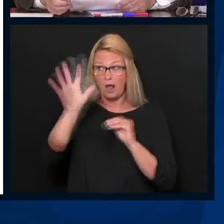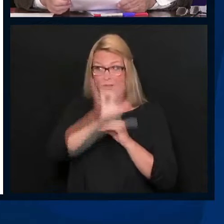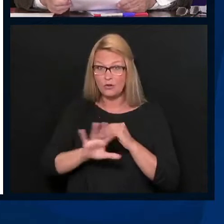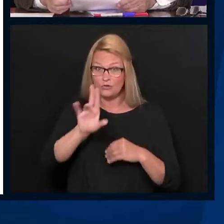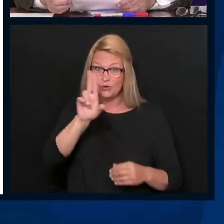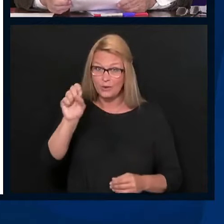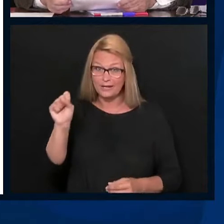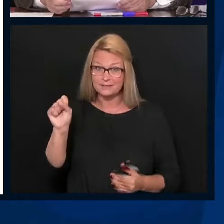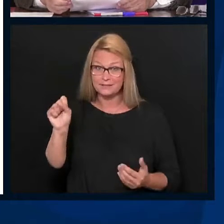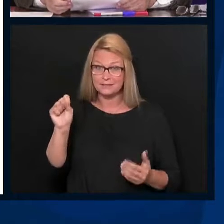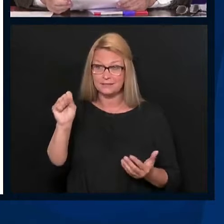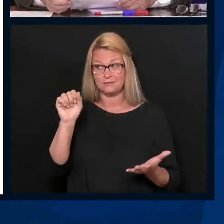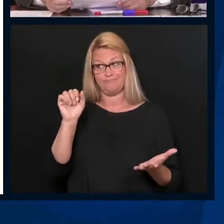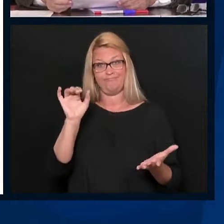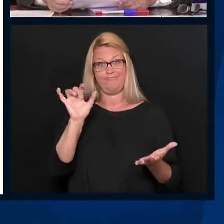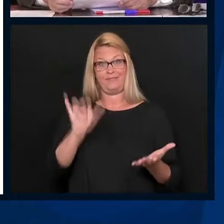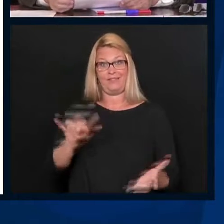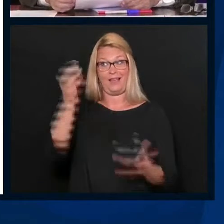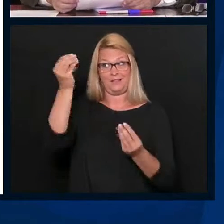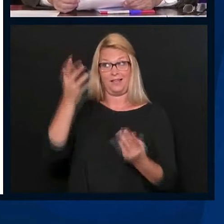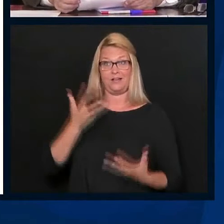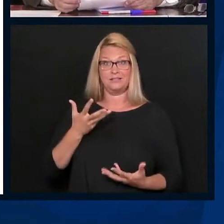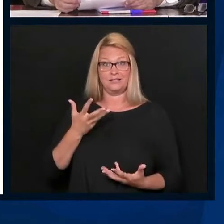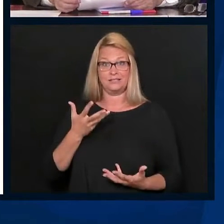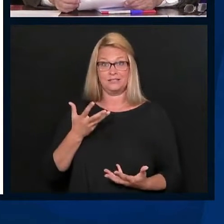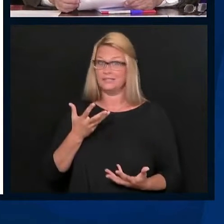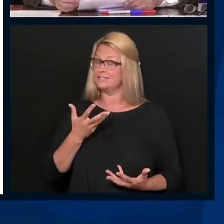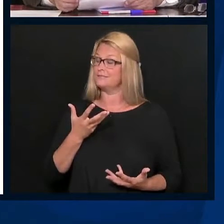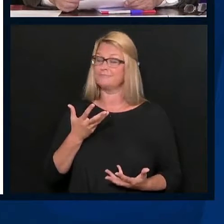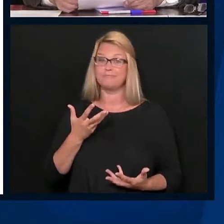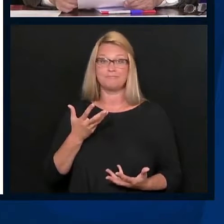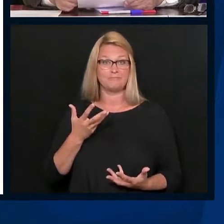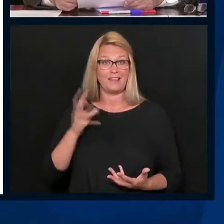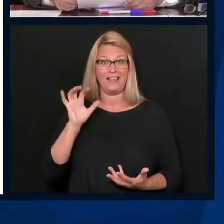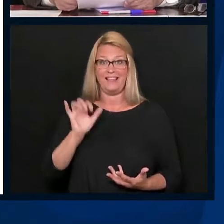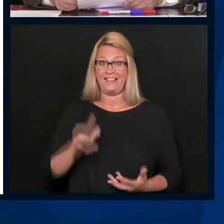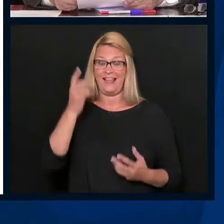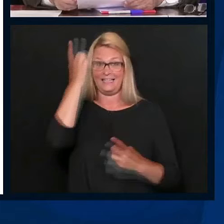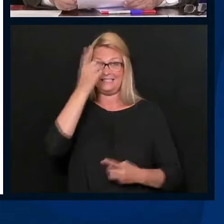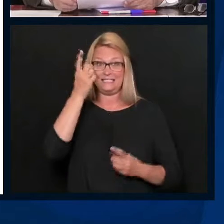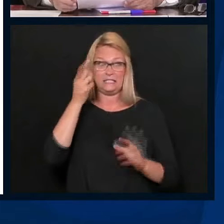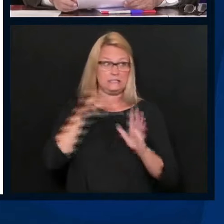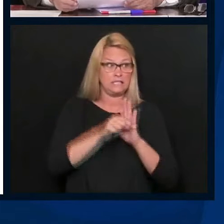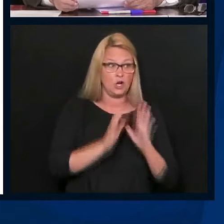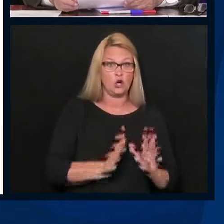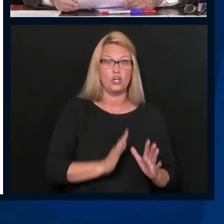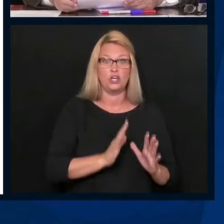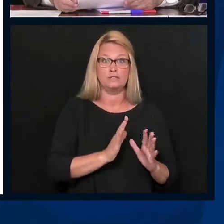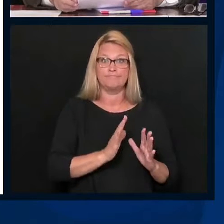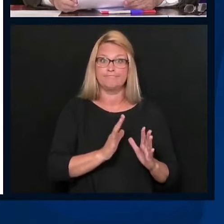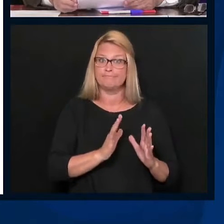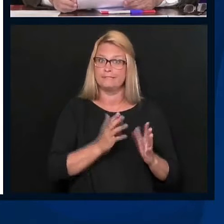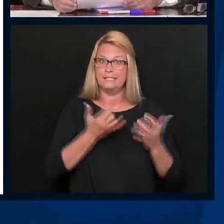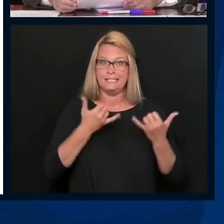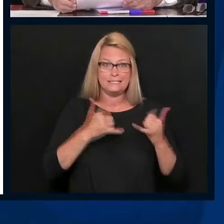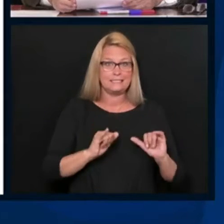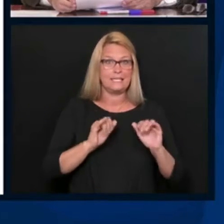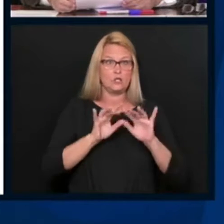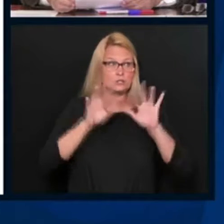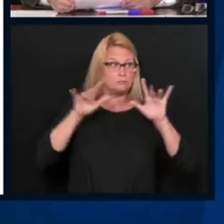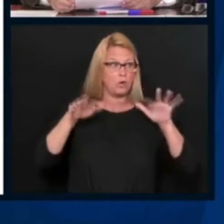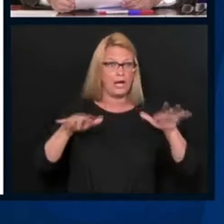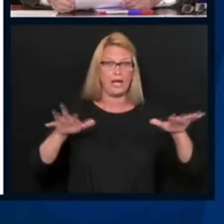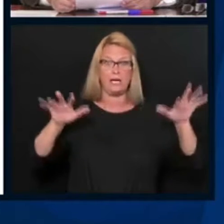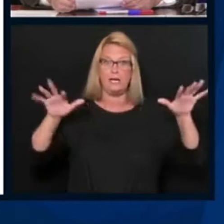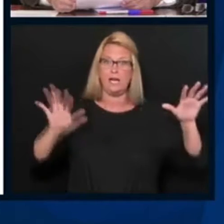It tells us, simple as mud, that this terrible killer is still with us and spreading across our